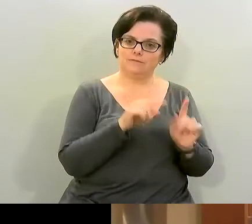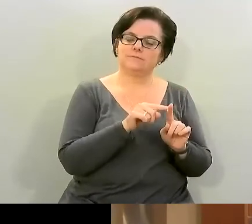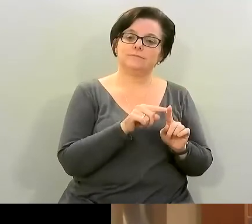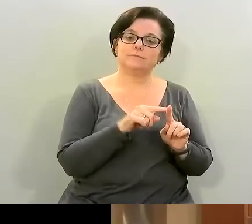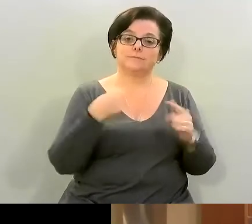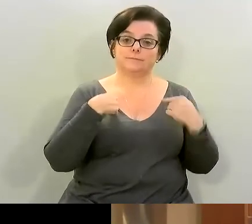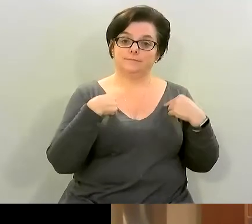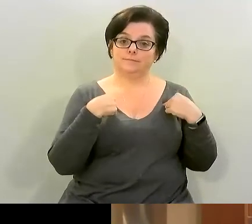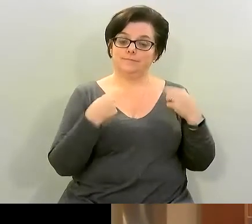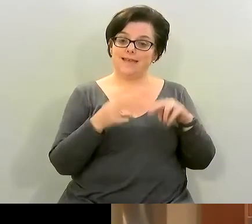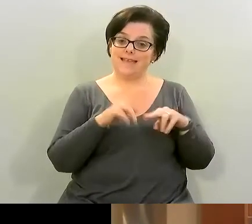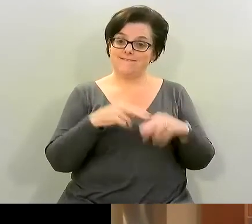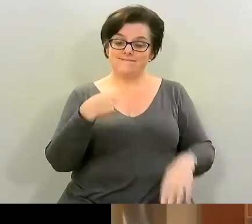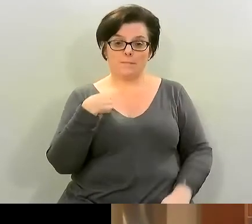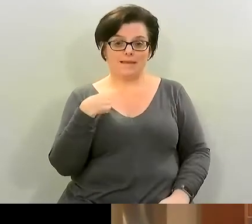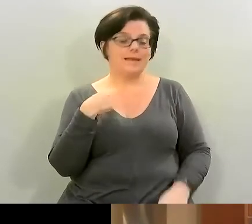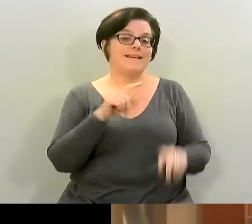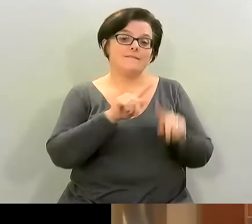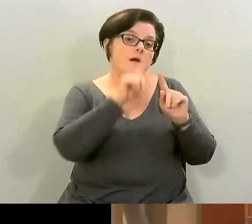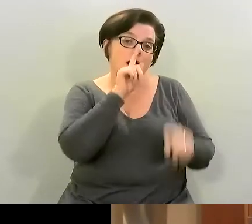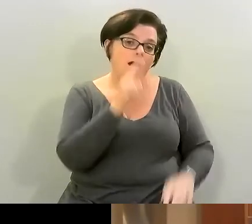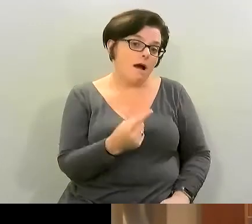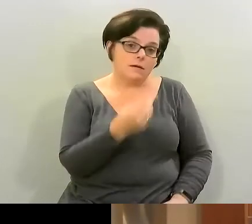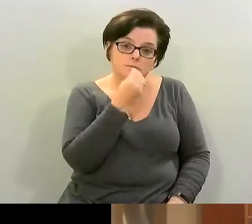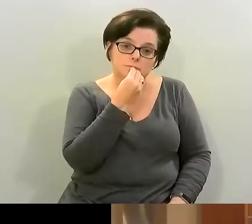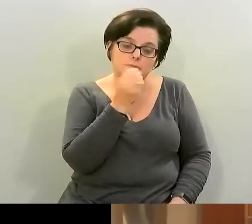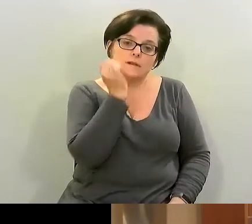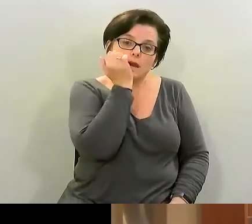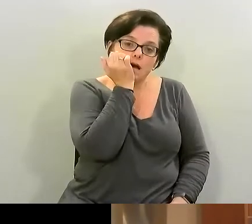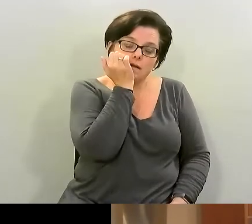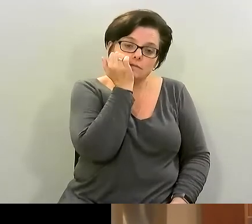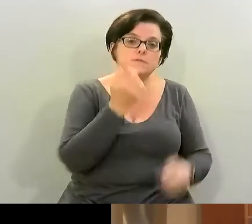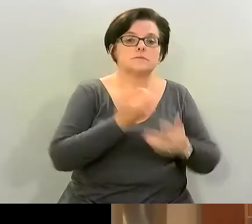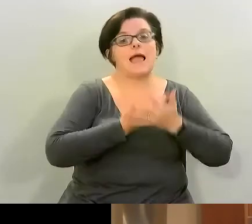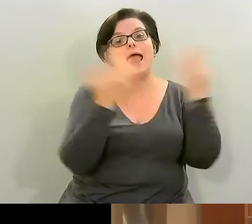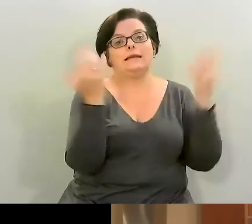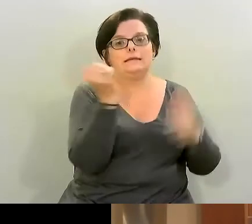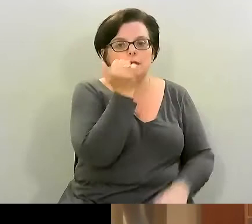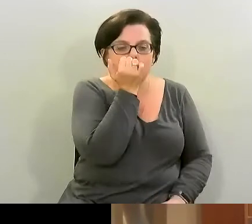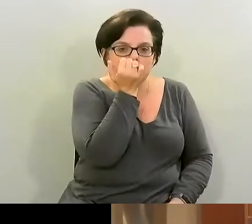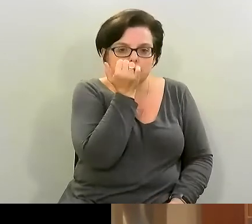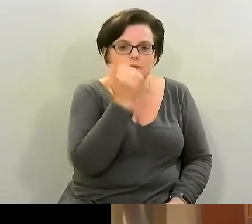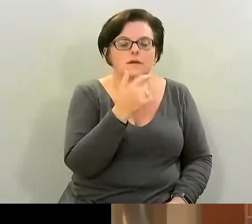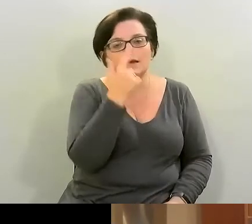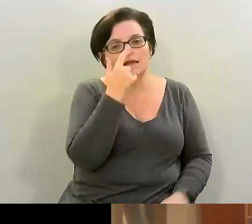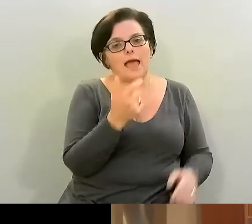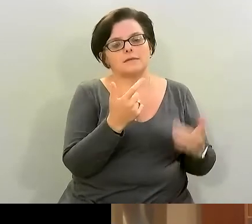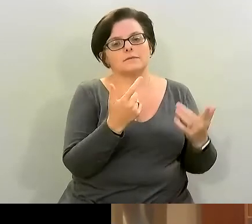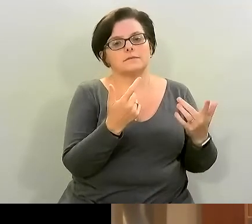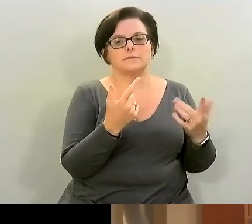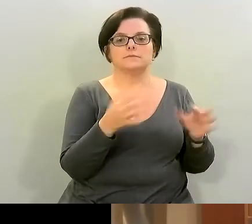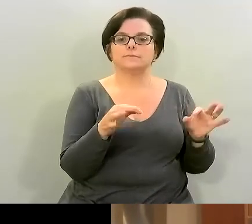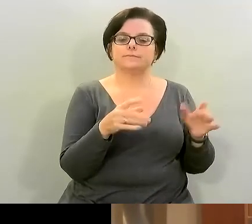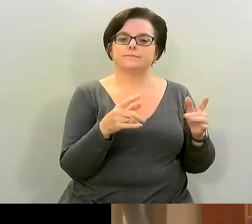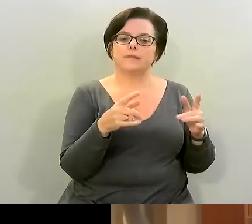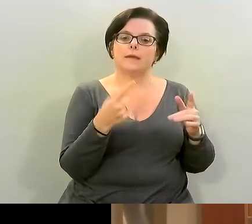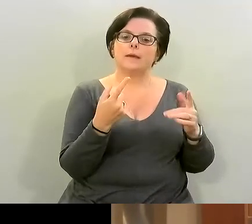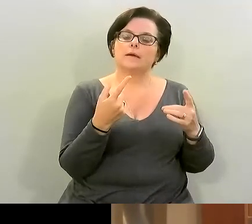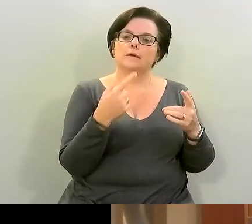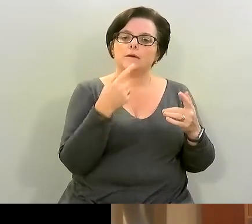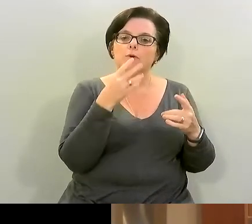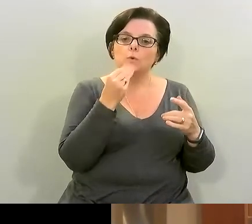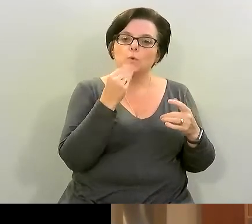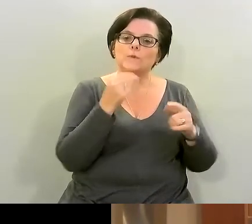if you can't consume nuts any type of nut um then maybe make the pesto really with different